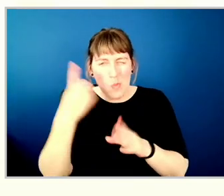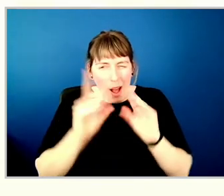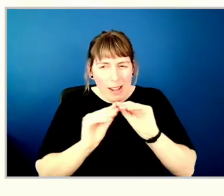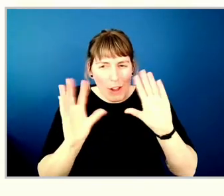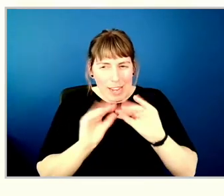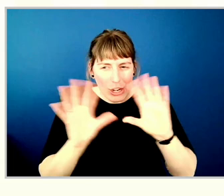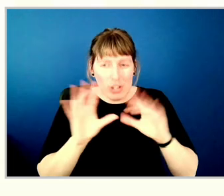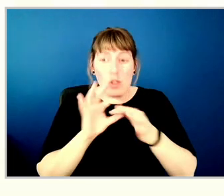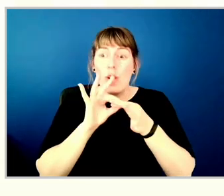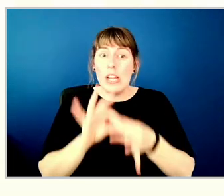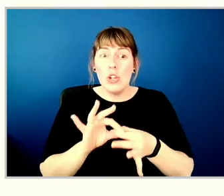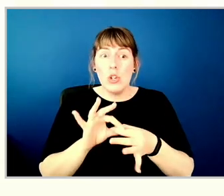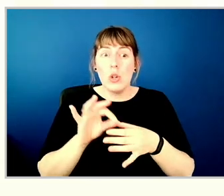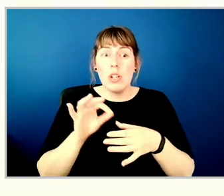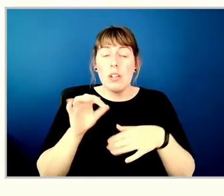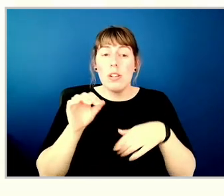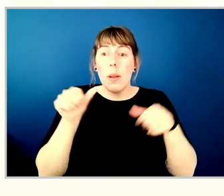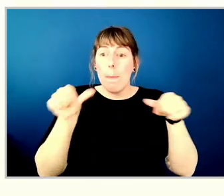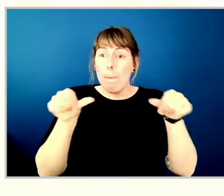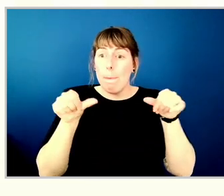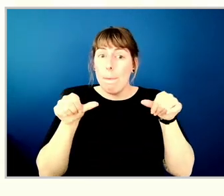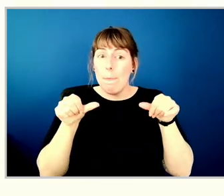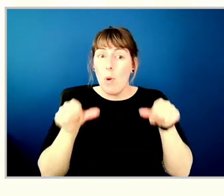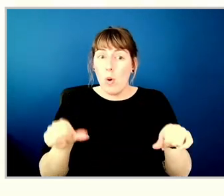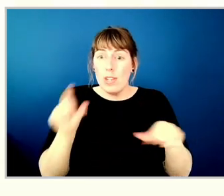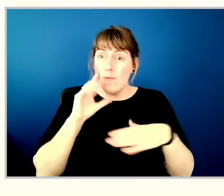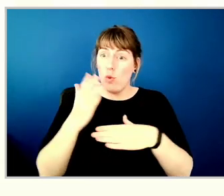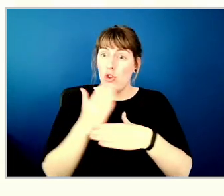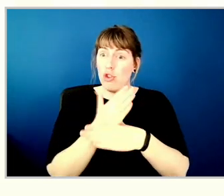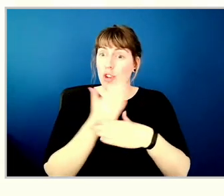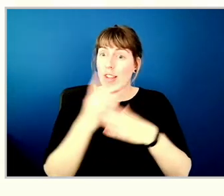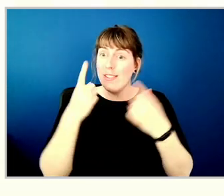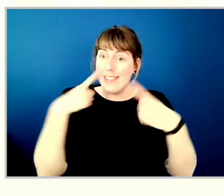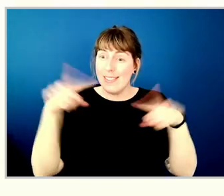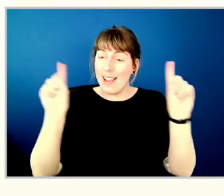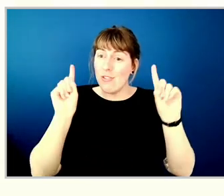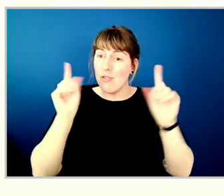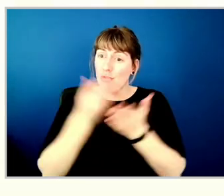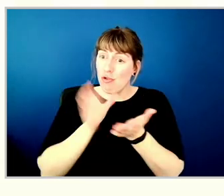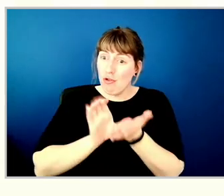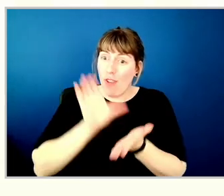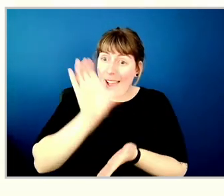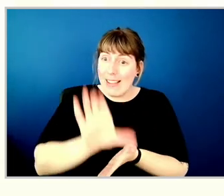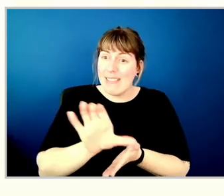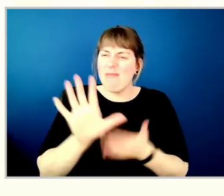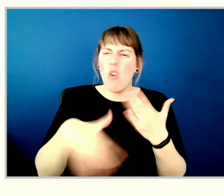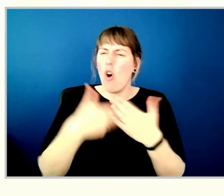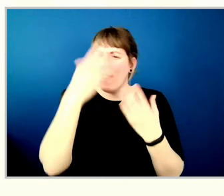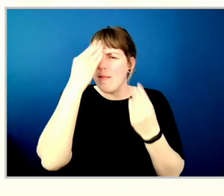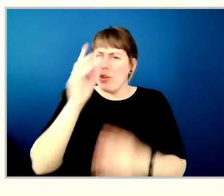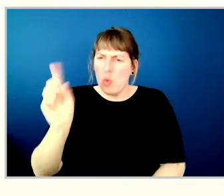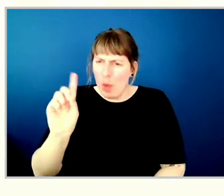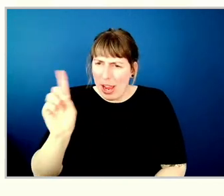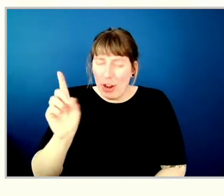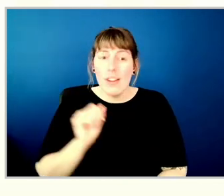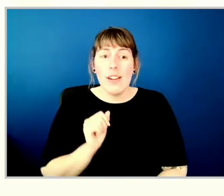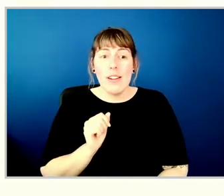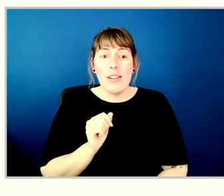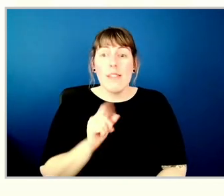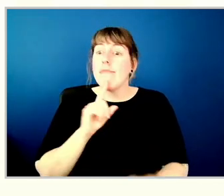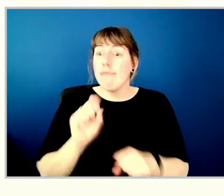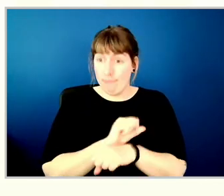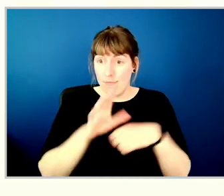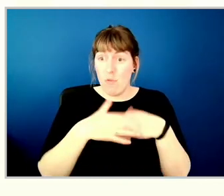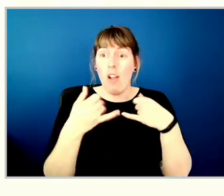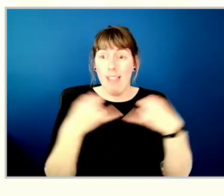was regarding the posting of our shared success grants to the grantees and where that information is. It is in fact posted online